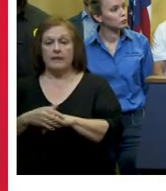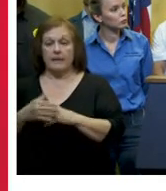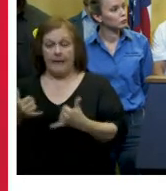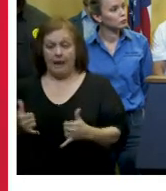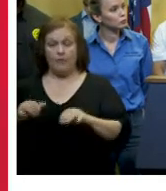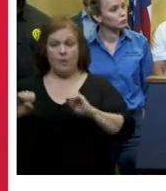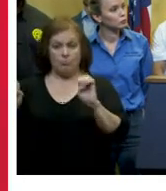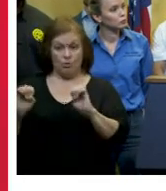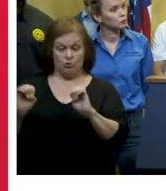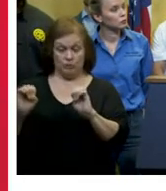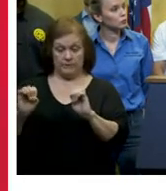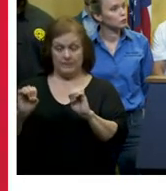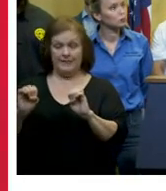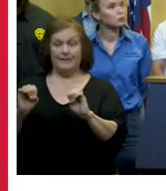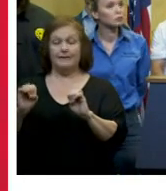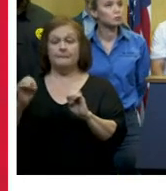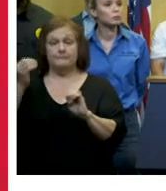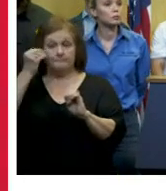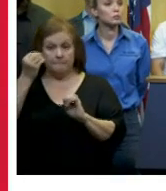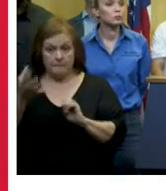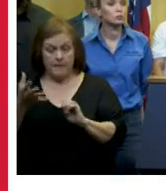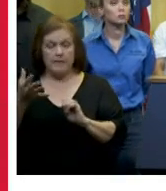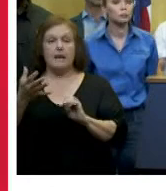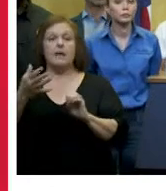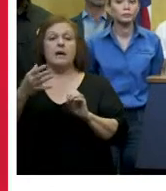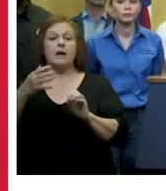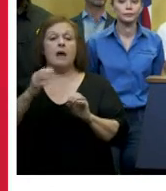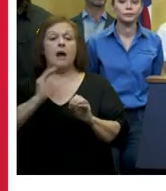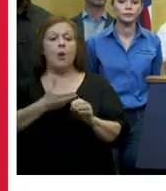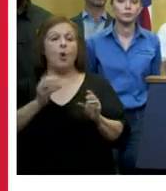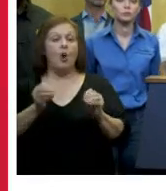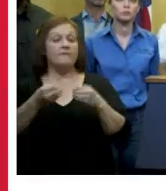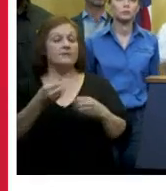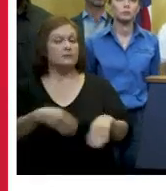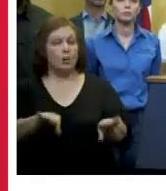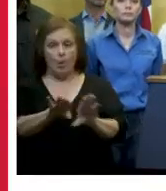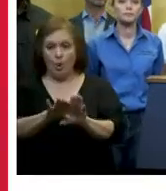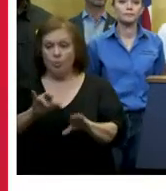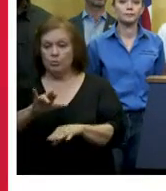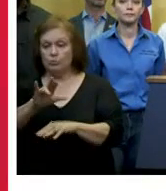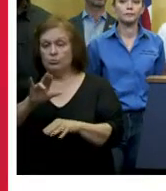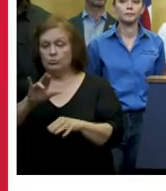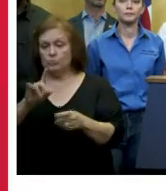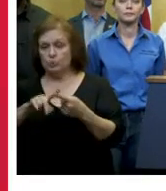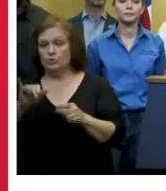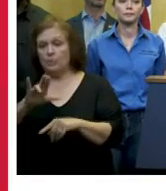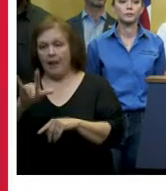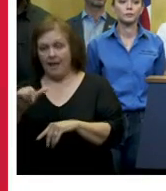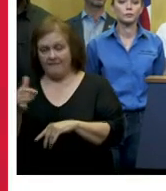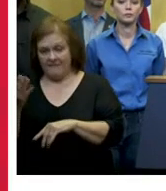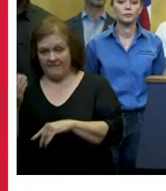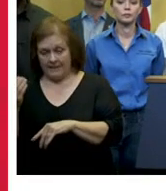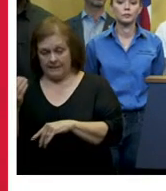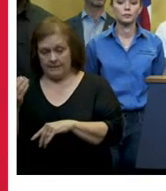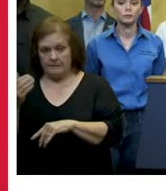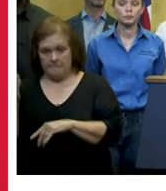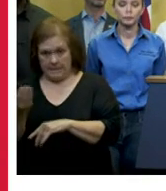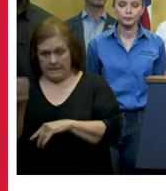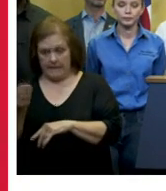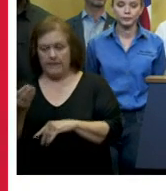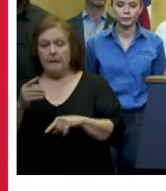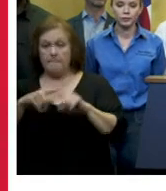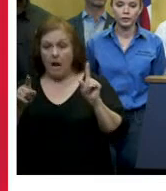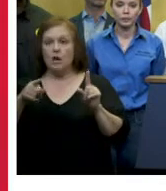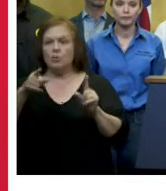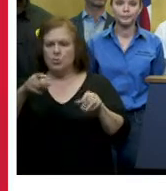walk-in customer care centers are closed and are expected to reopen monday july 15th however customers will still have